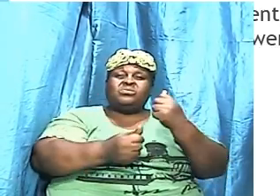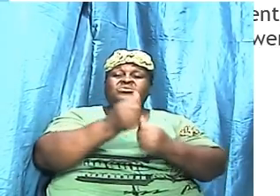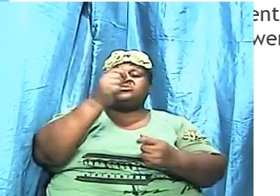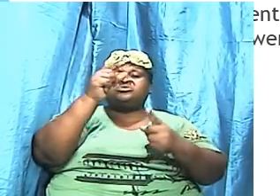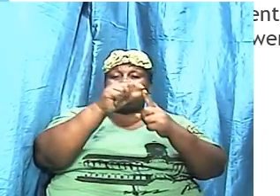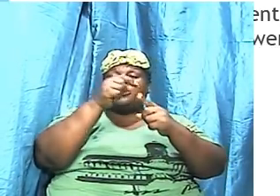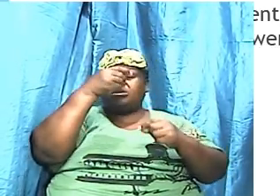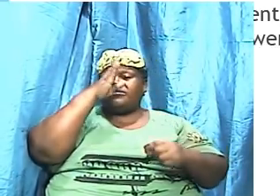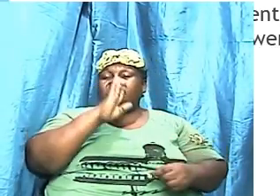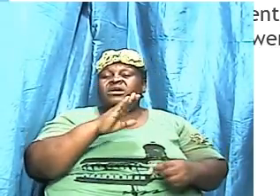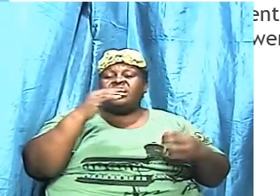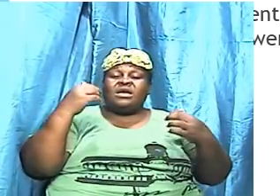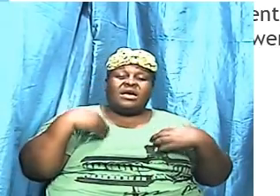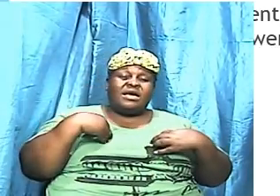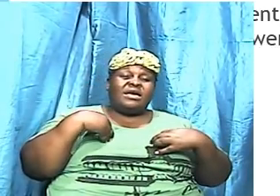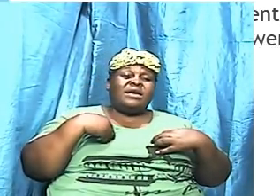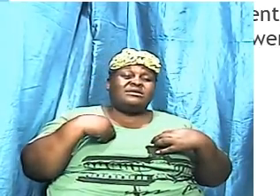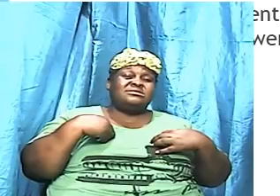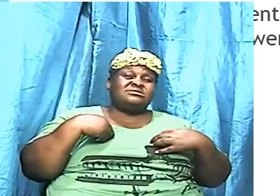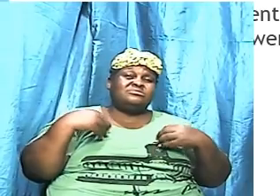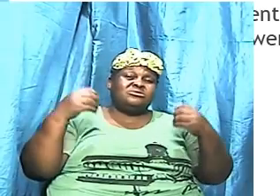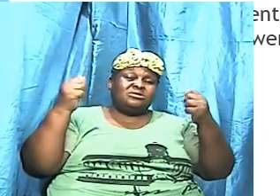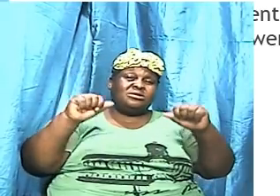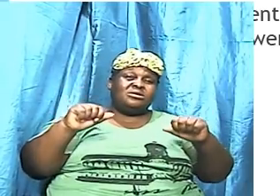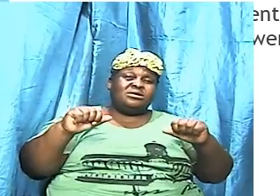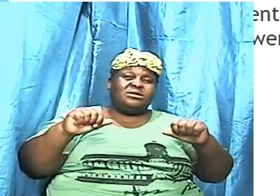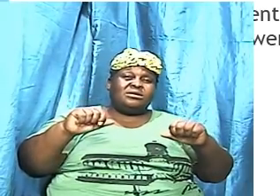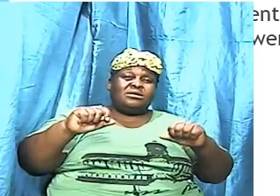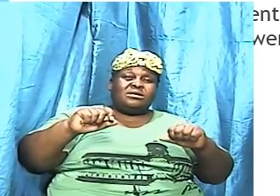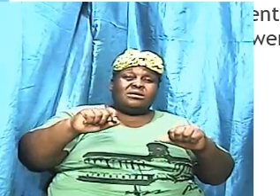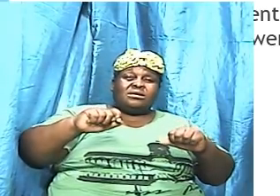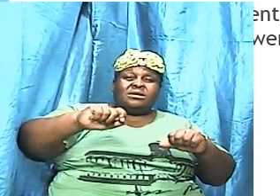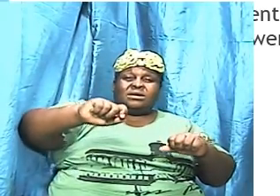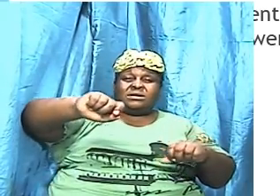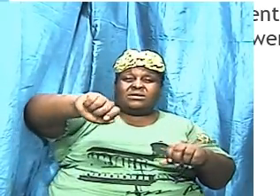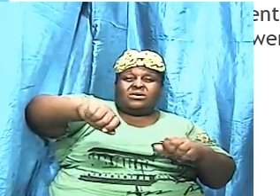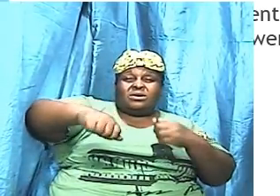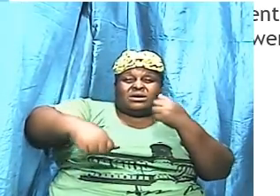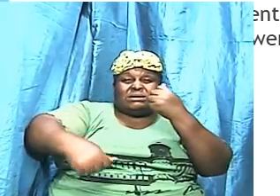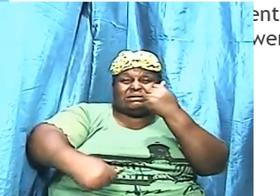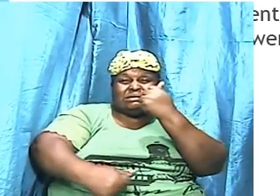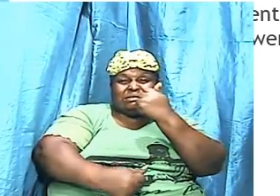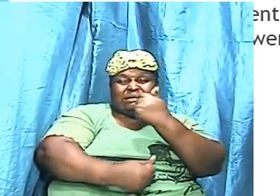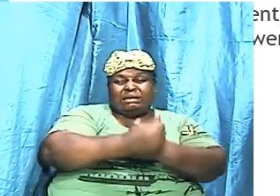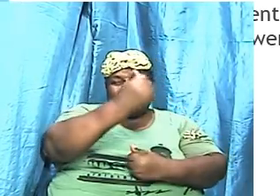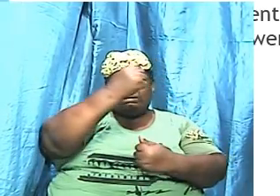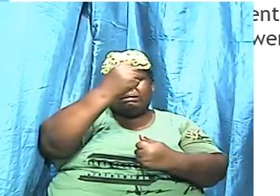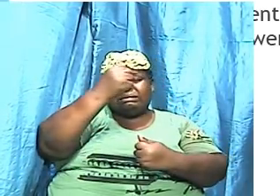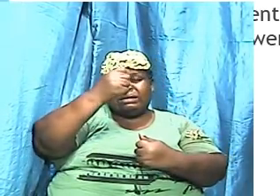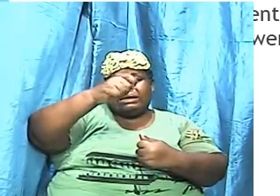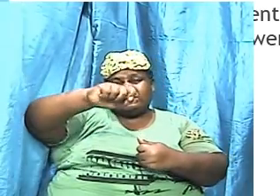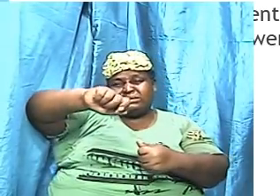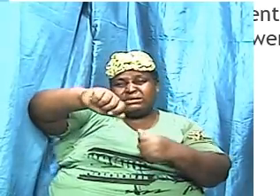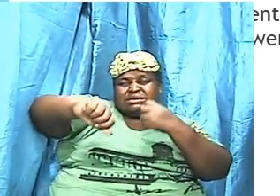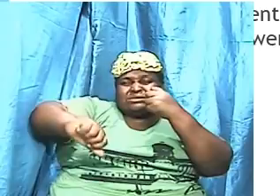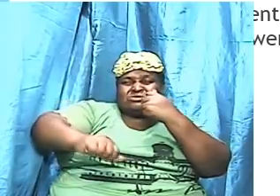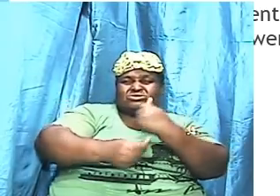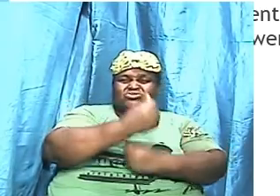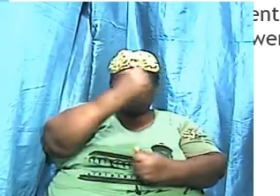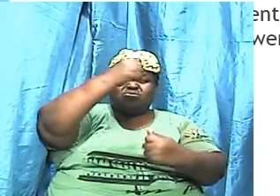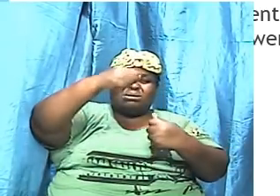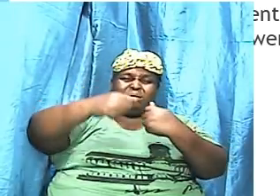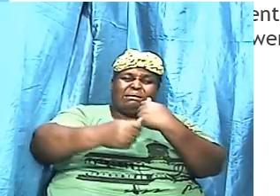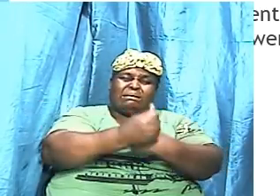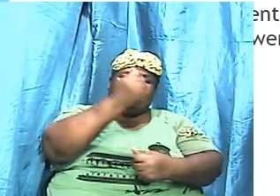the potential to rip our foe to shreds. And that is